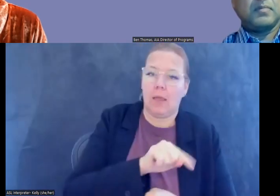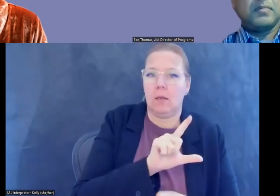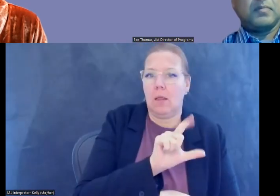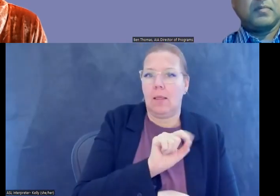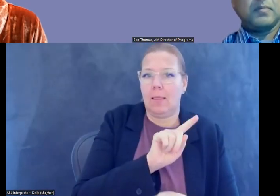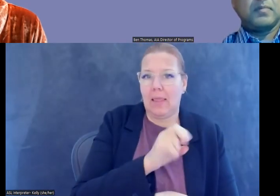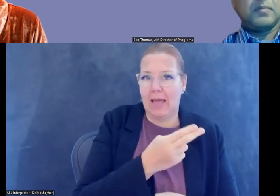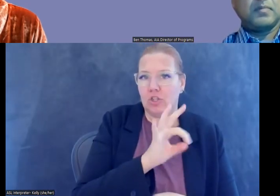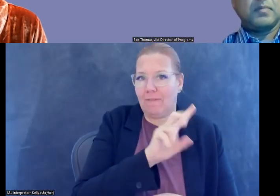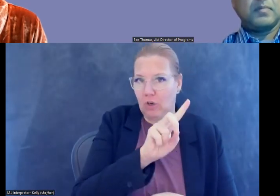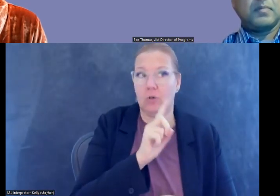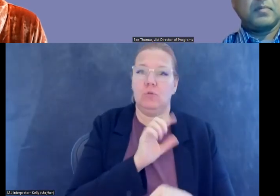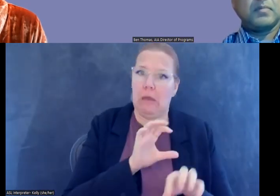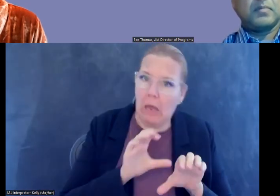um,